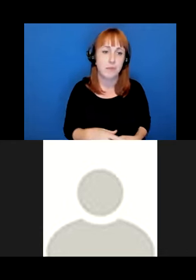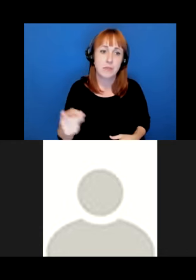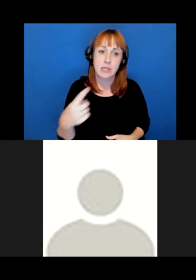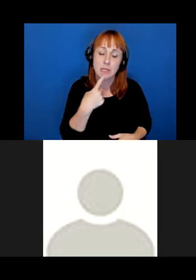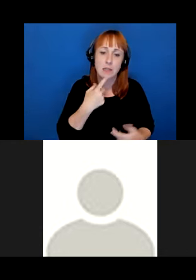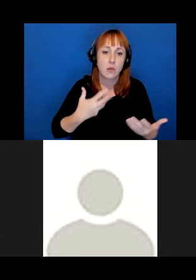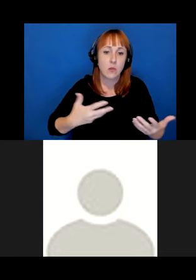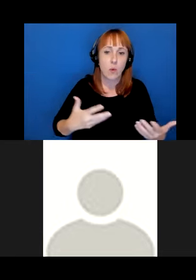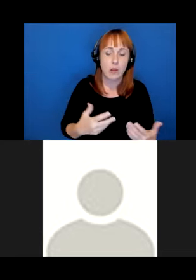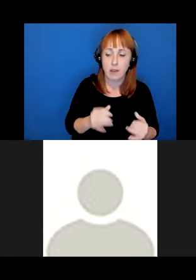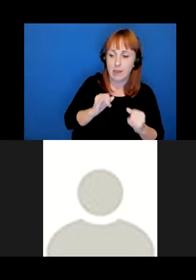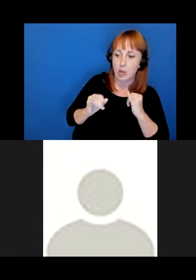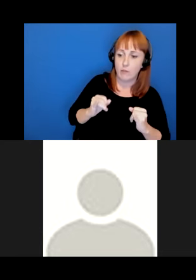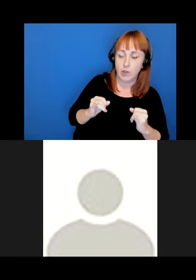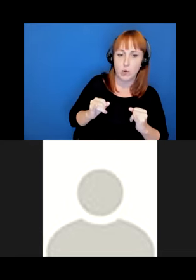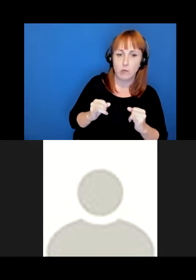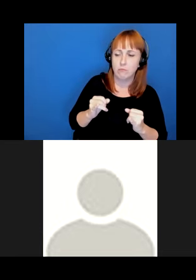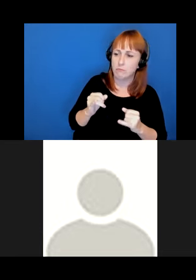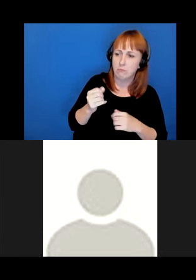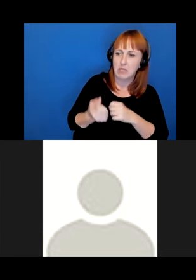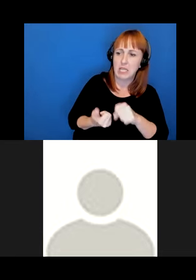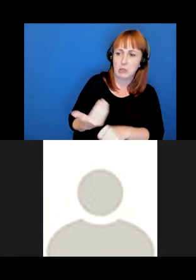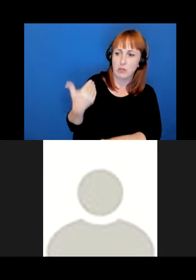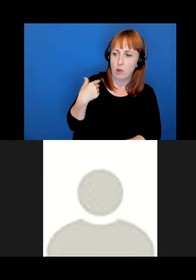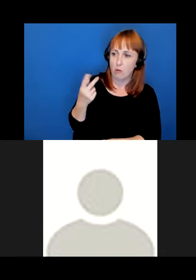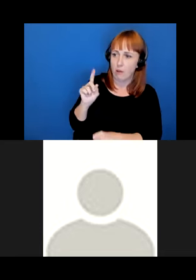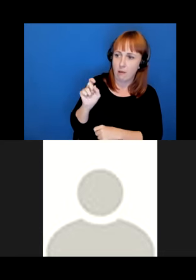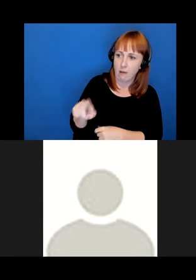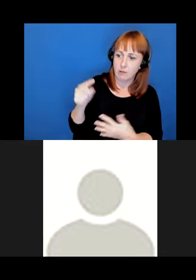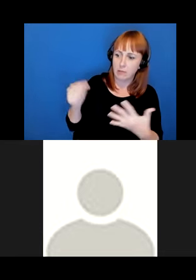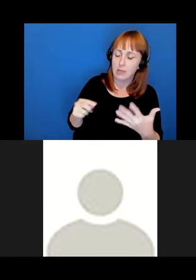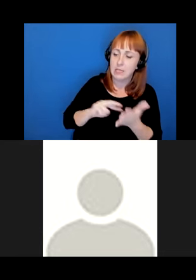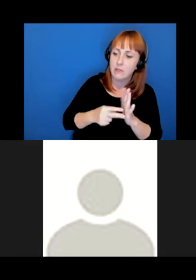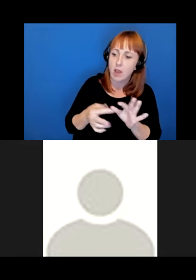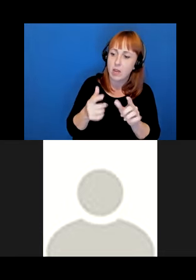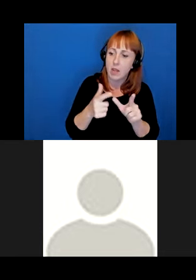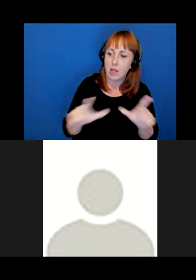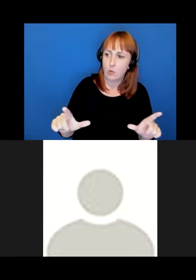response to an interview I did with her several years ago in which I asked her to define language.